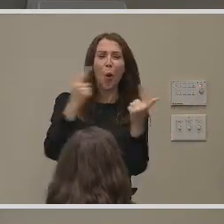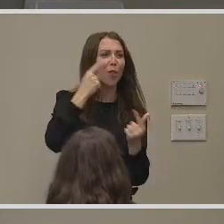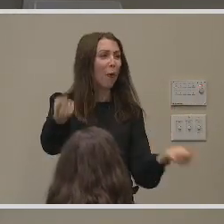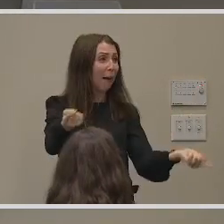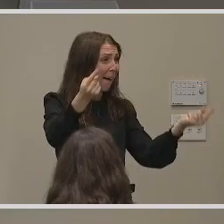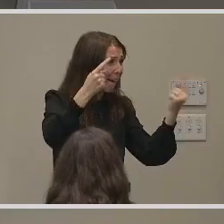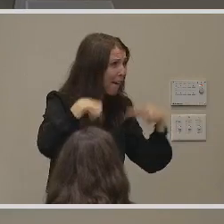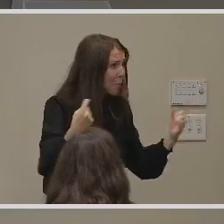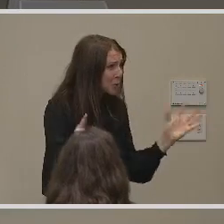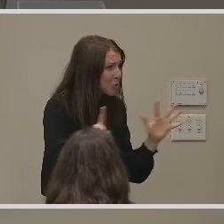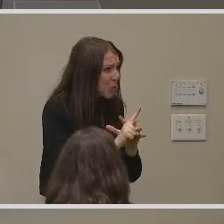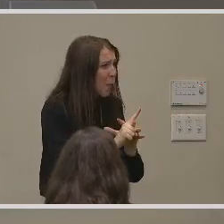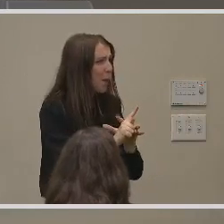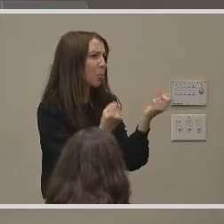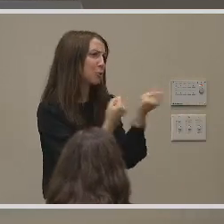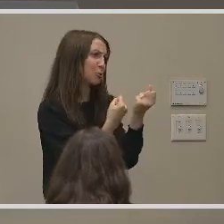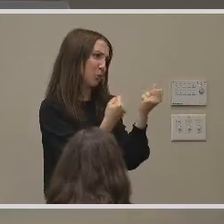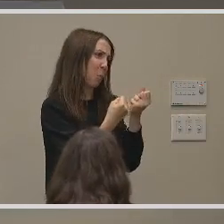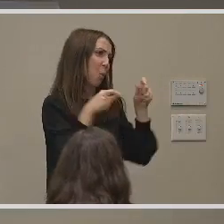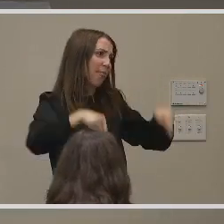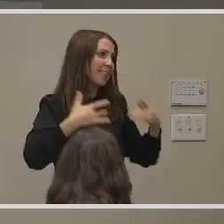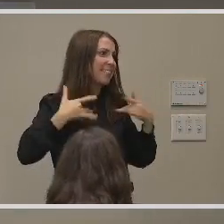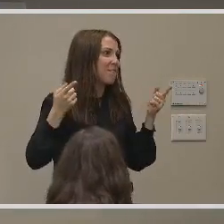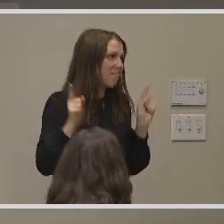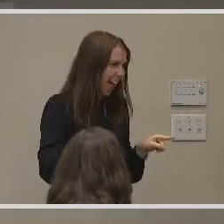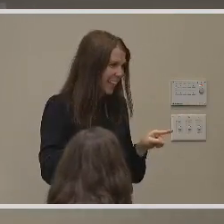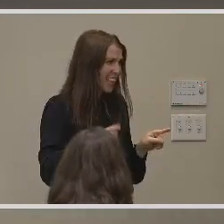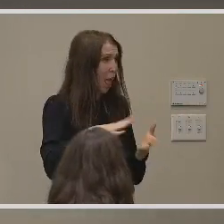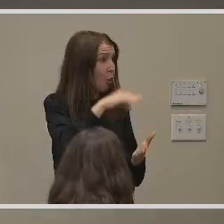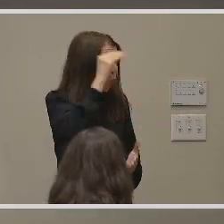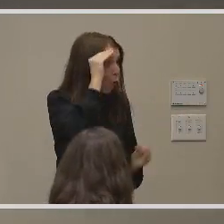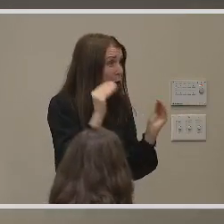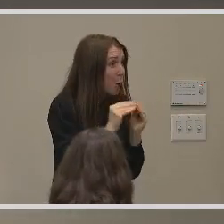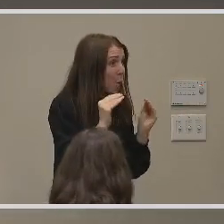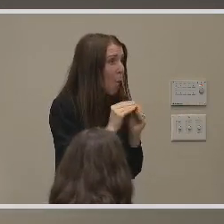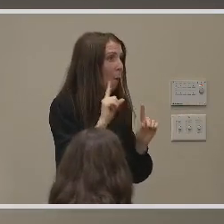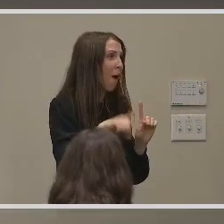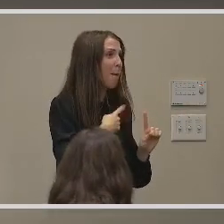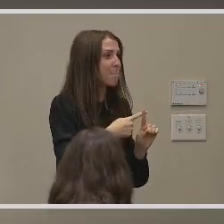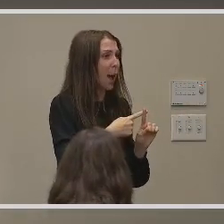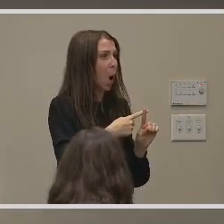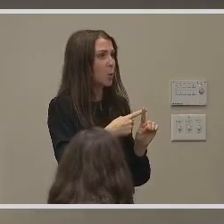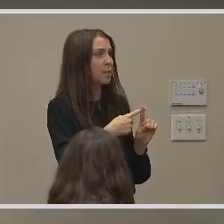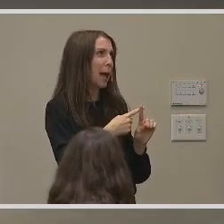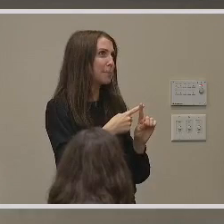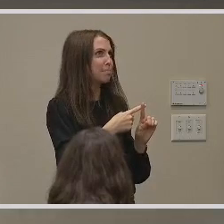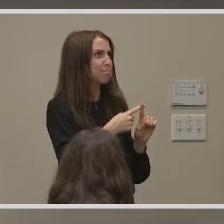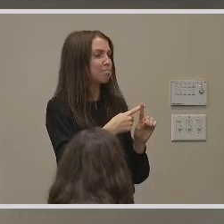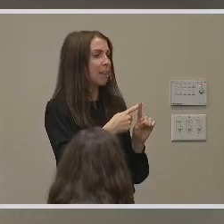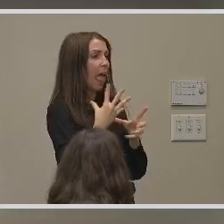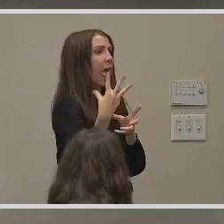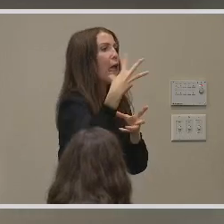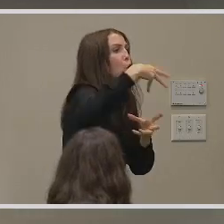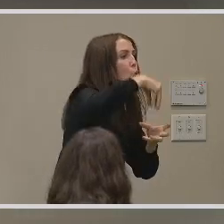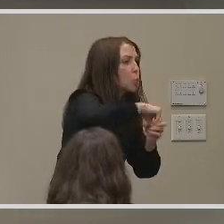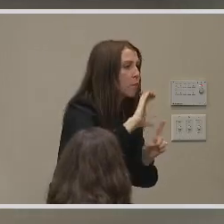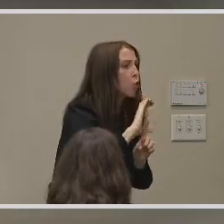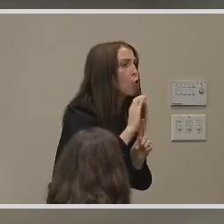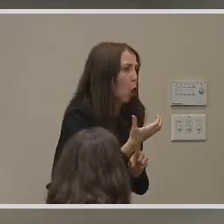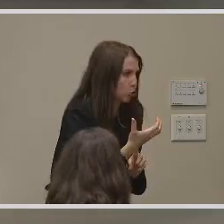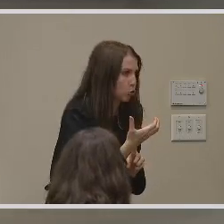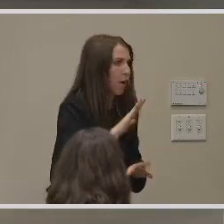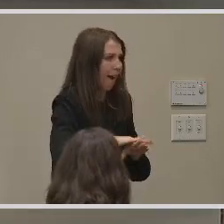coming out and supporting this event and learning more about inclusive culture